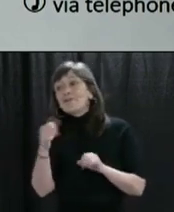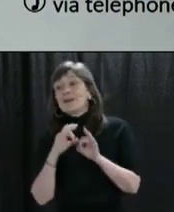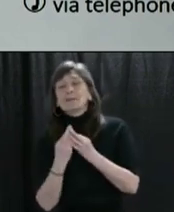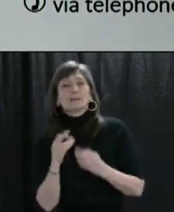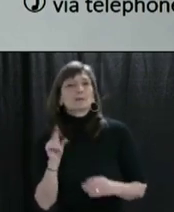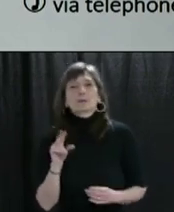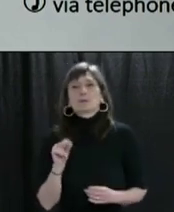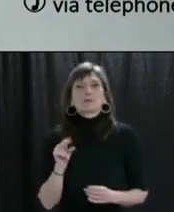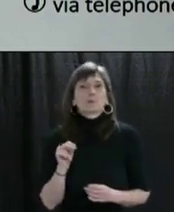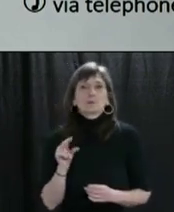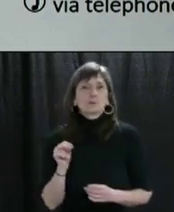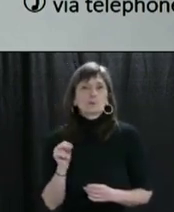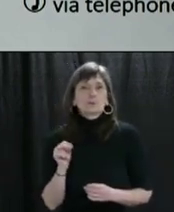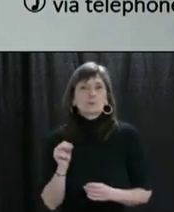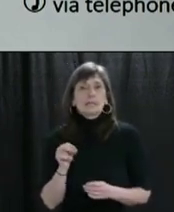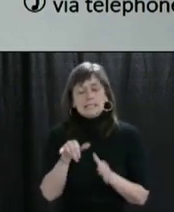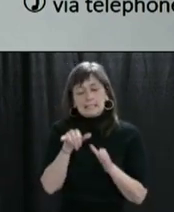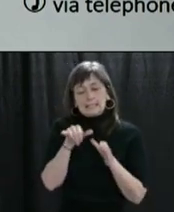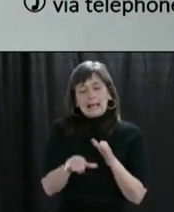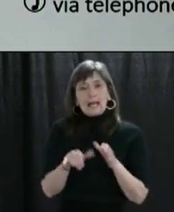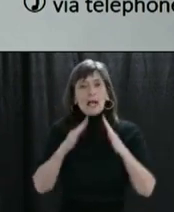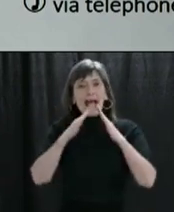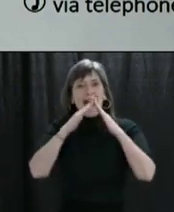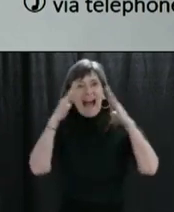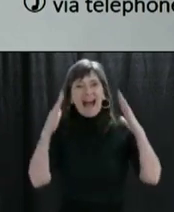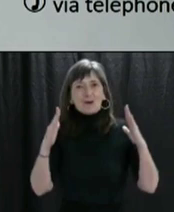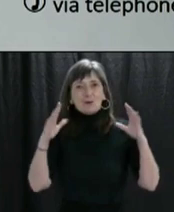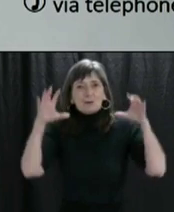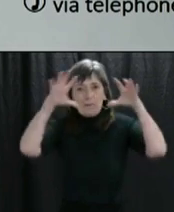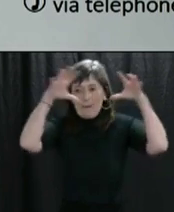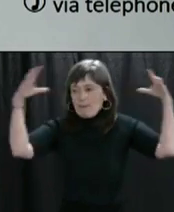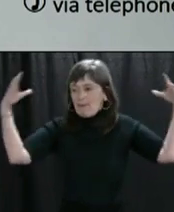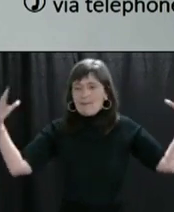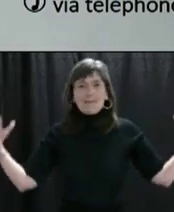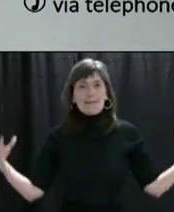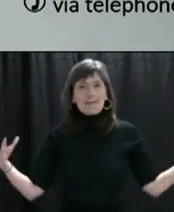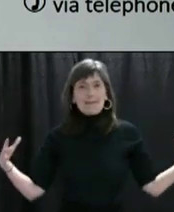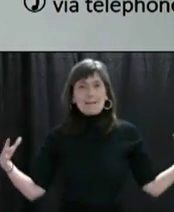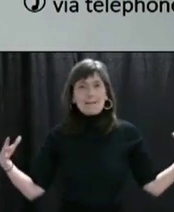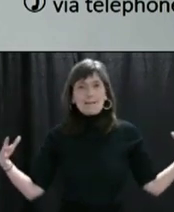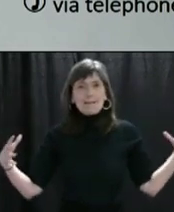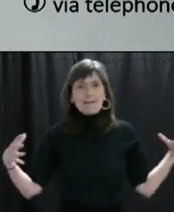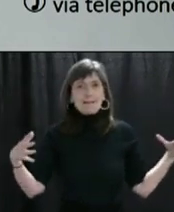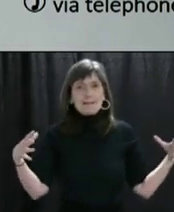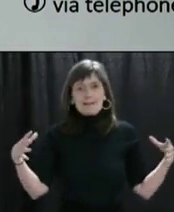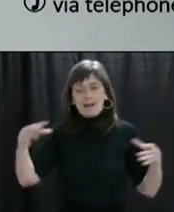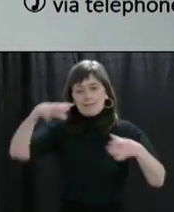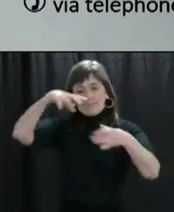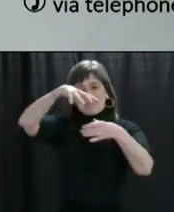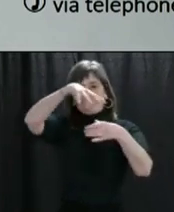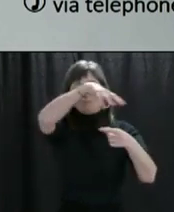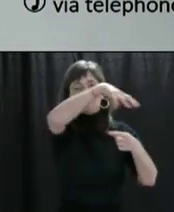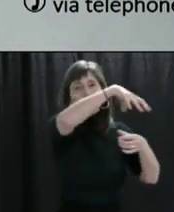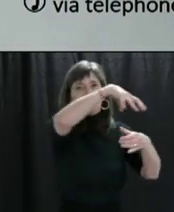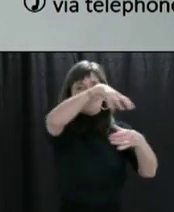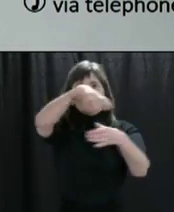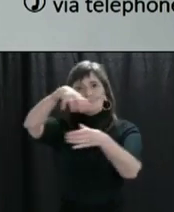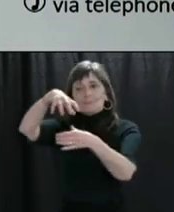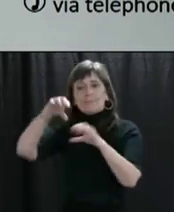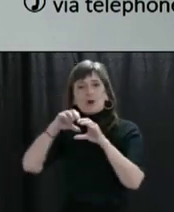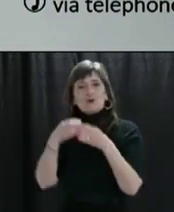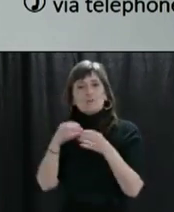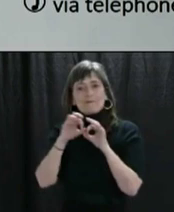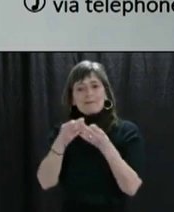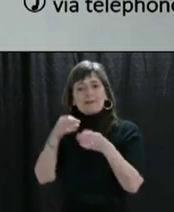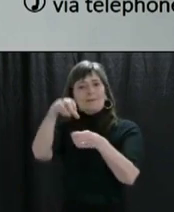all stay in our own household bubbles and we don't break anyone else's. Again, I remind everyone of the importance of